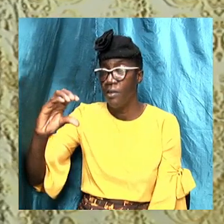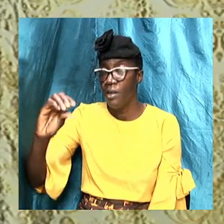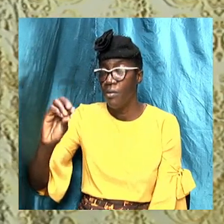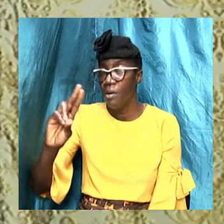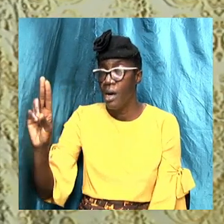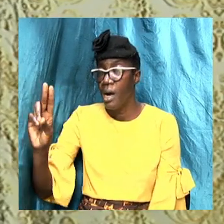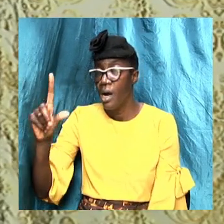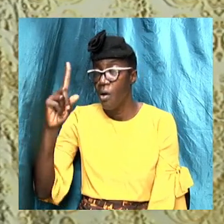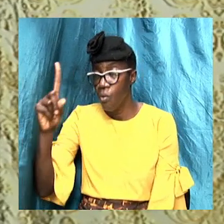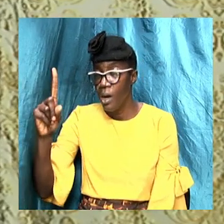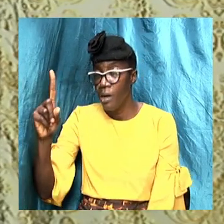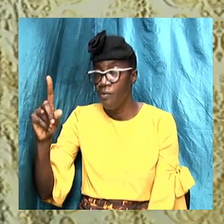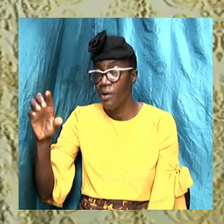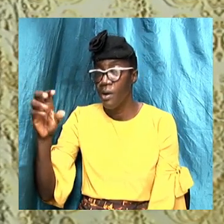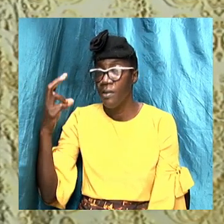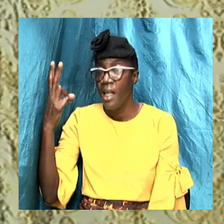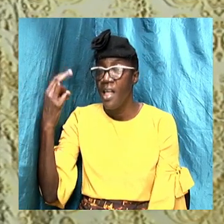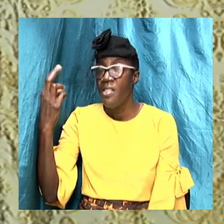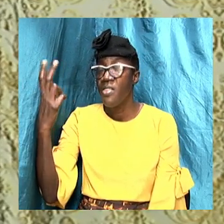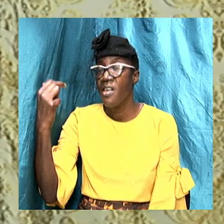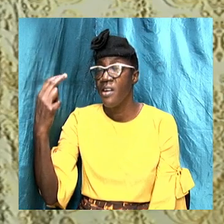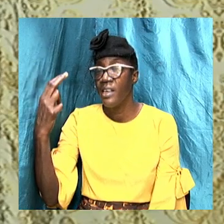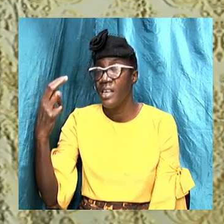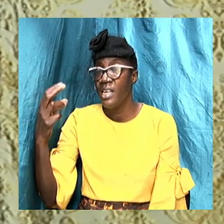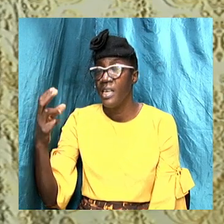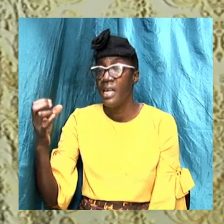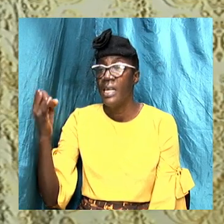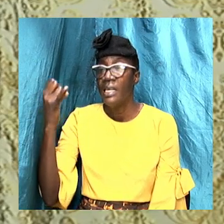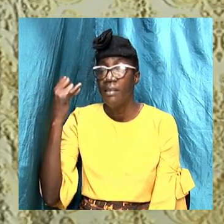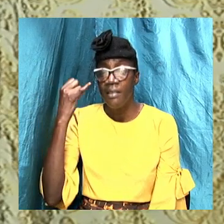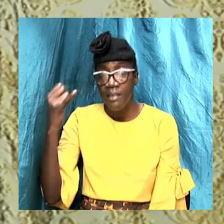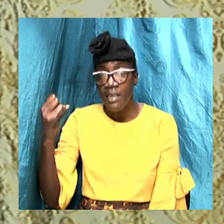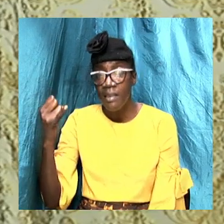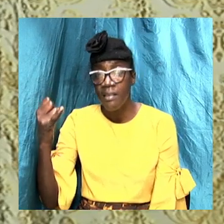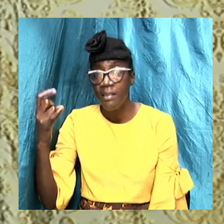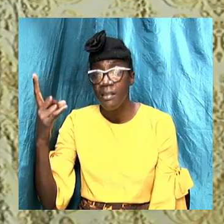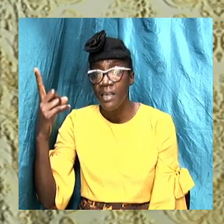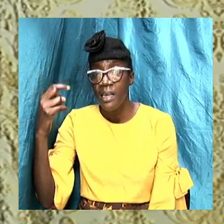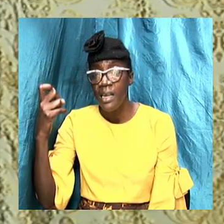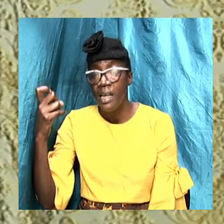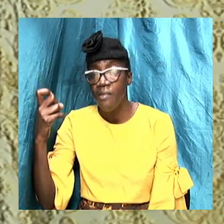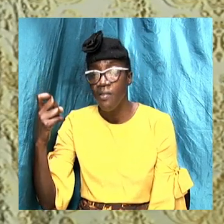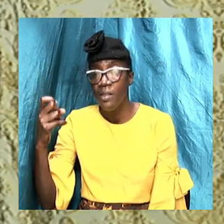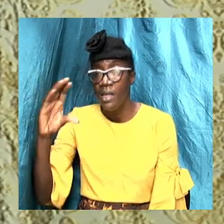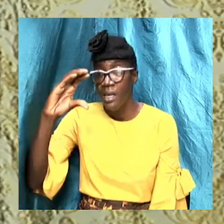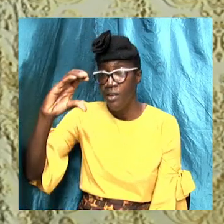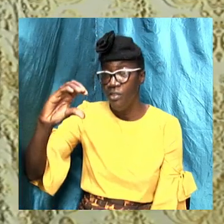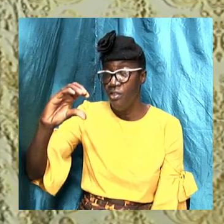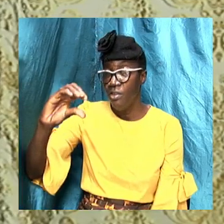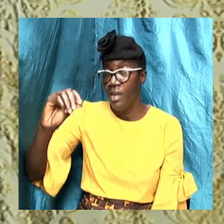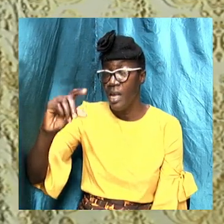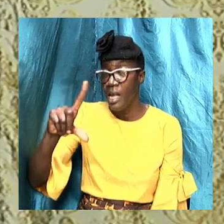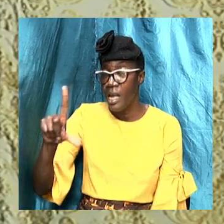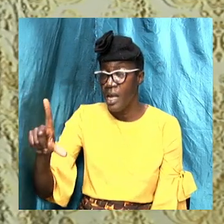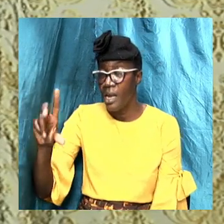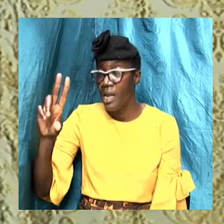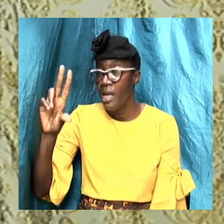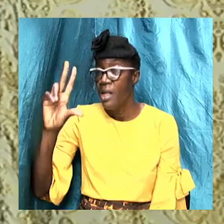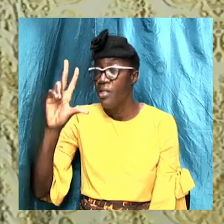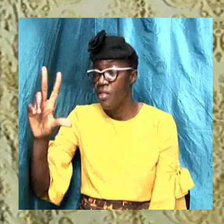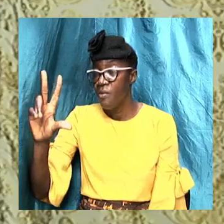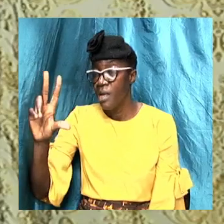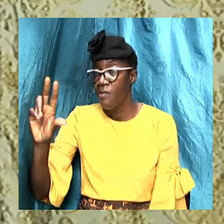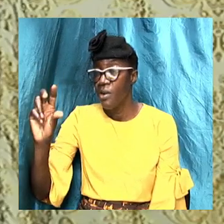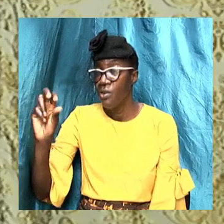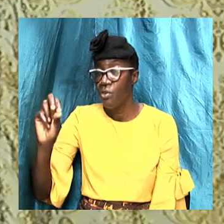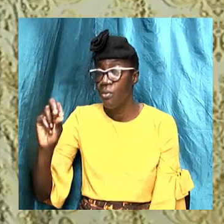6 and 11 Galatians 3 verses 27 Colossians